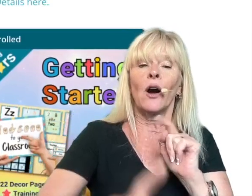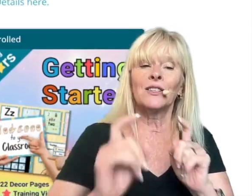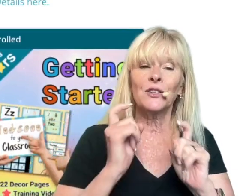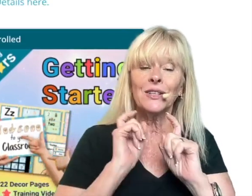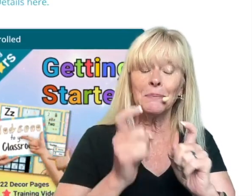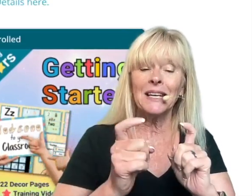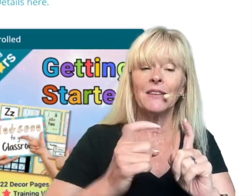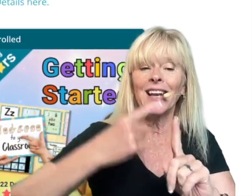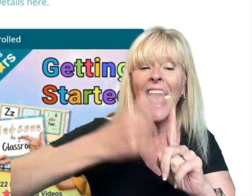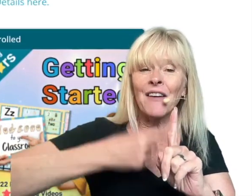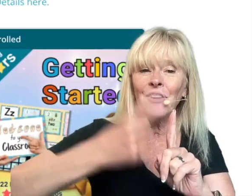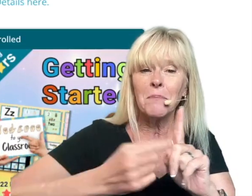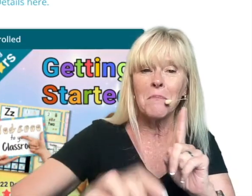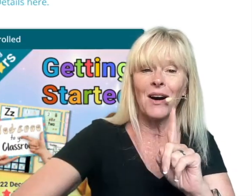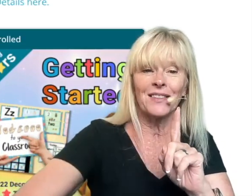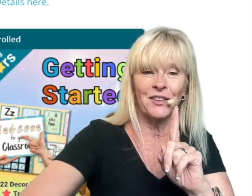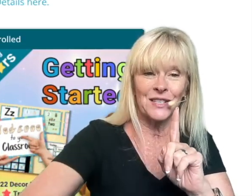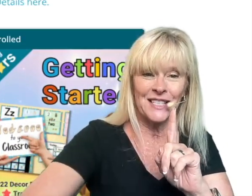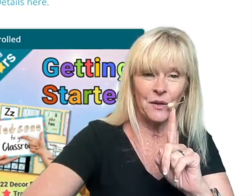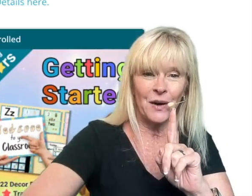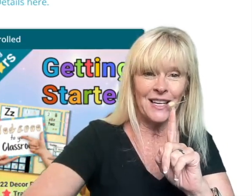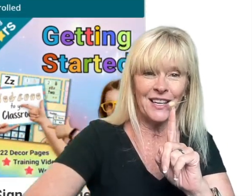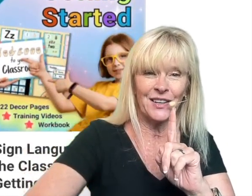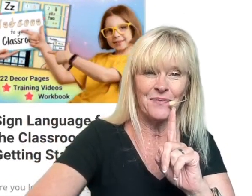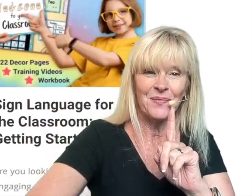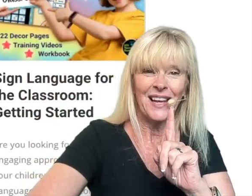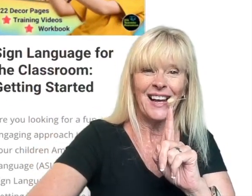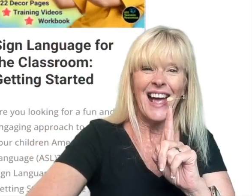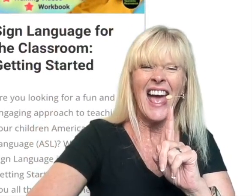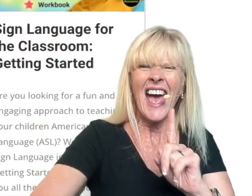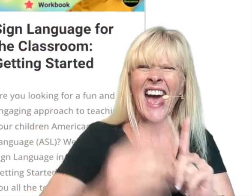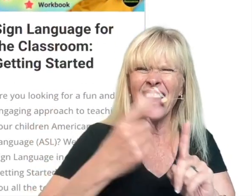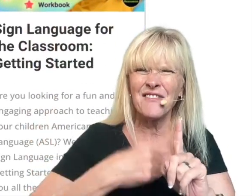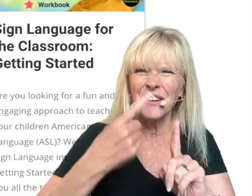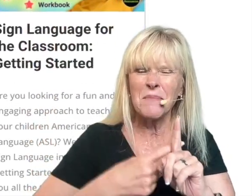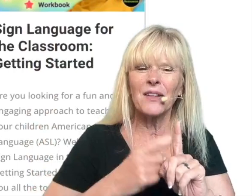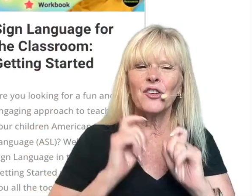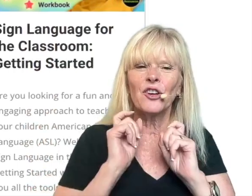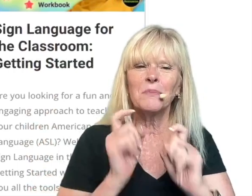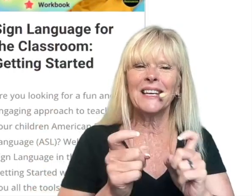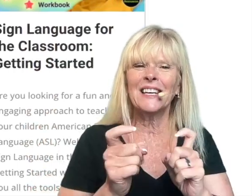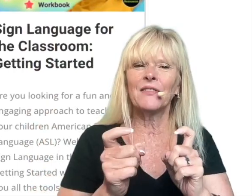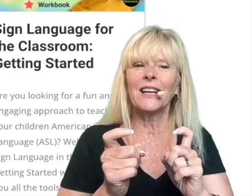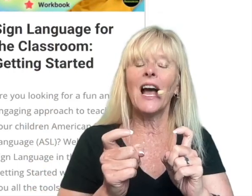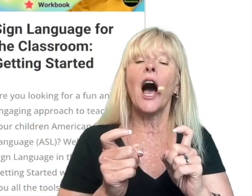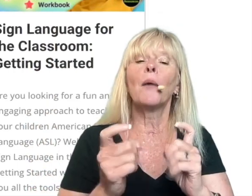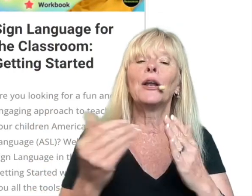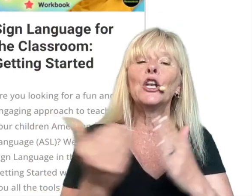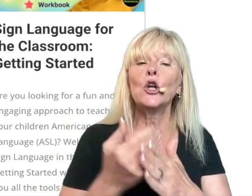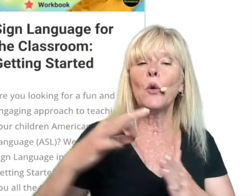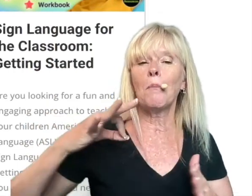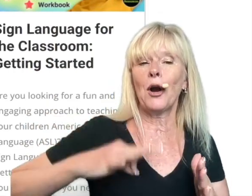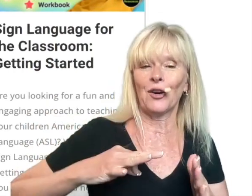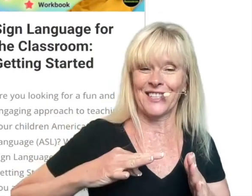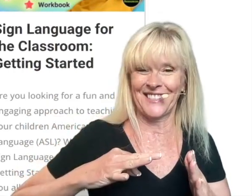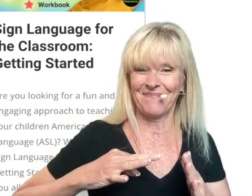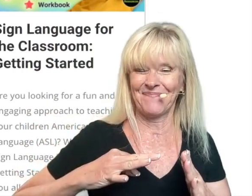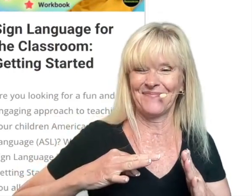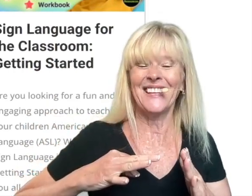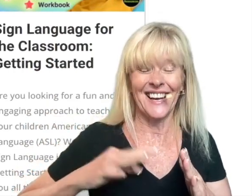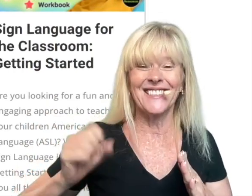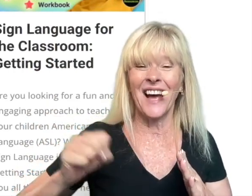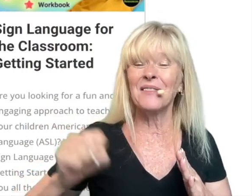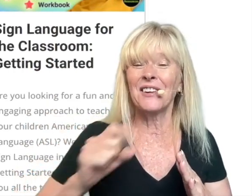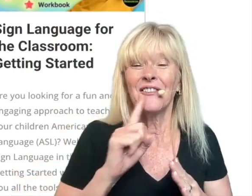you're also be given every month you can see it right here every month you'll be giving new perks